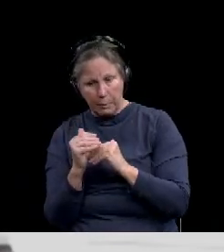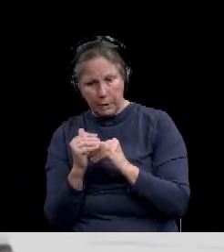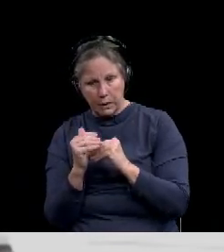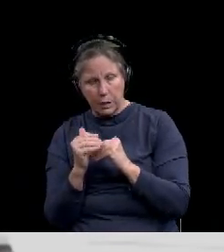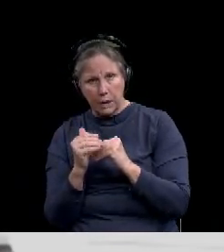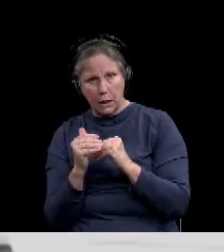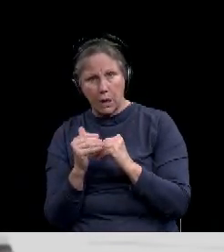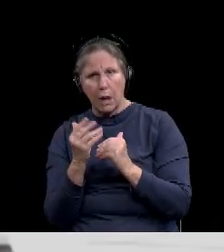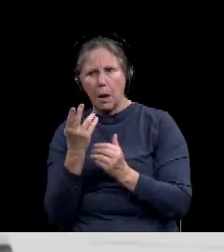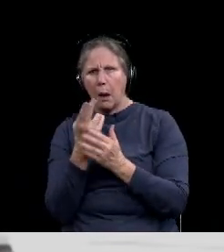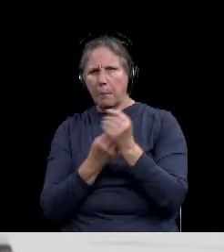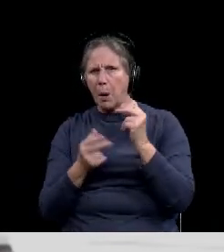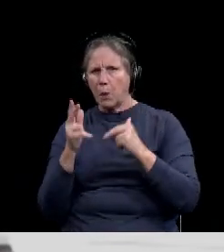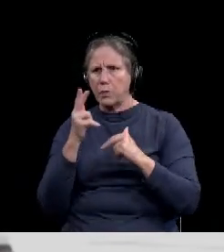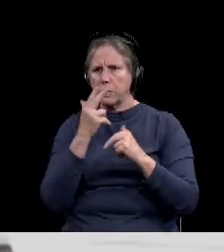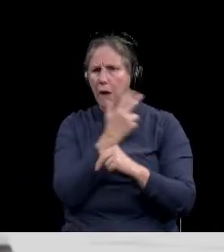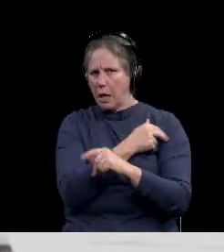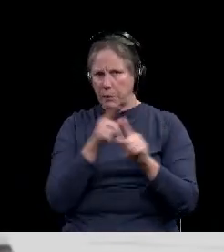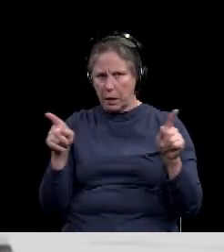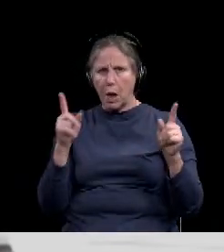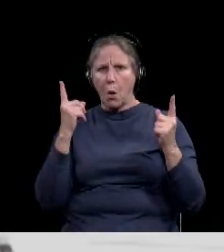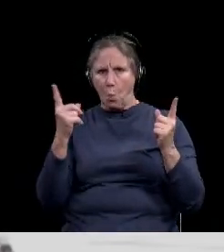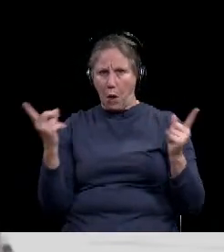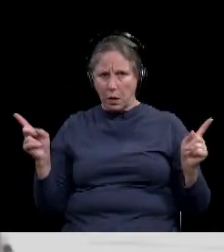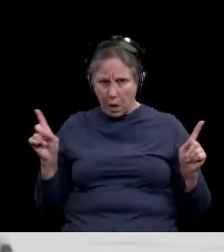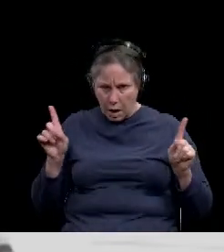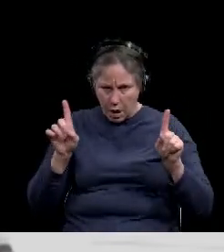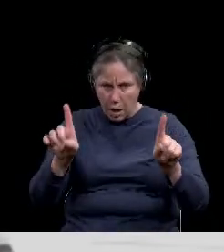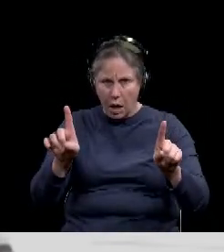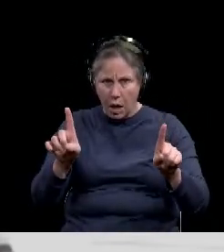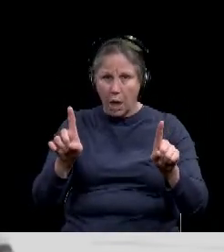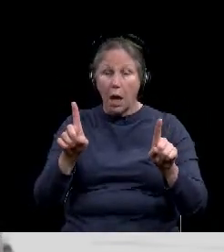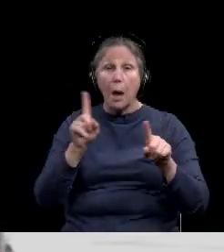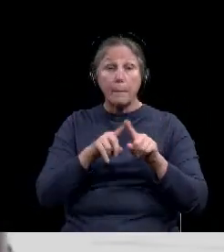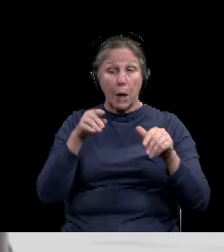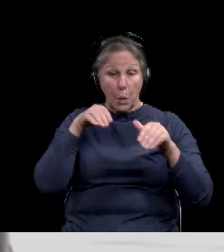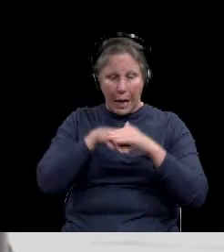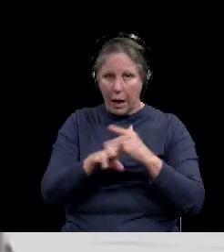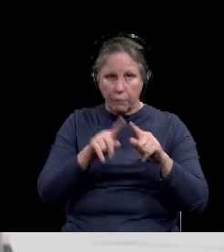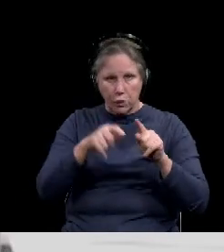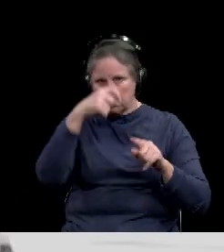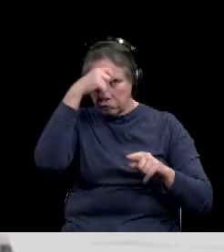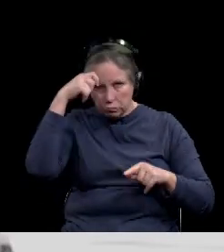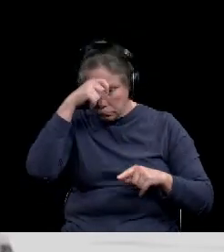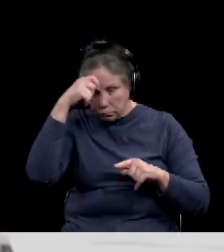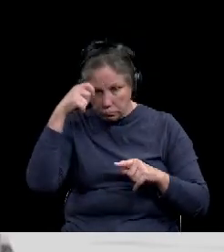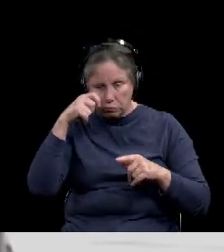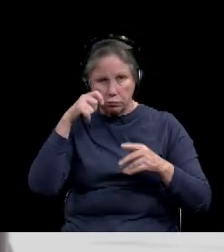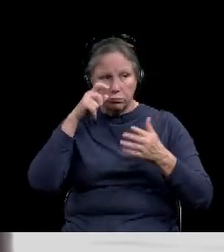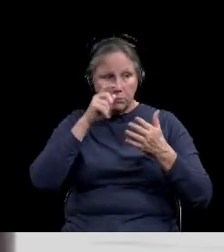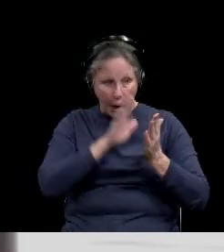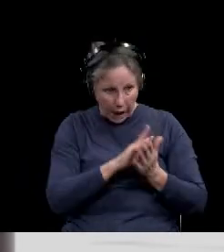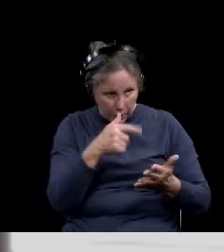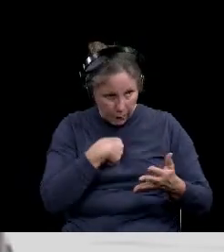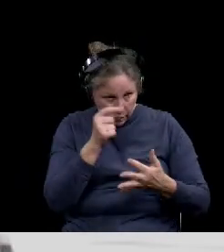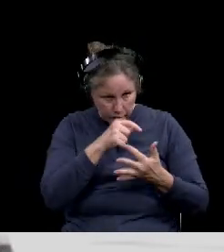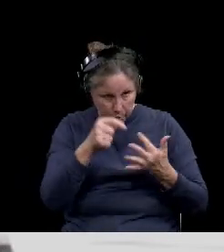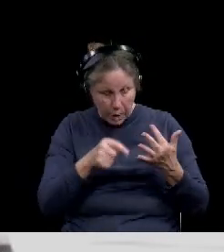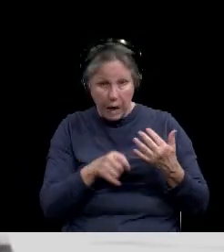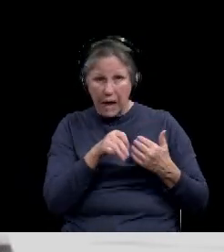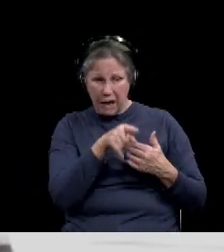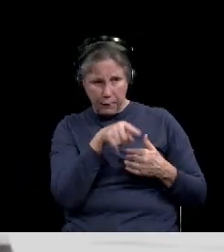both facilities are now, uh, allowing visitors to come, uh, but they are screened at the door, uh, and, uh, and we'll turn folks away